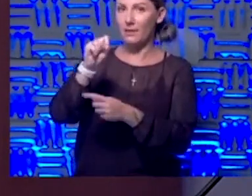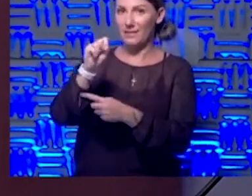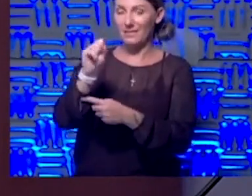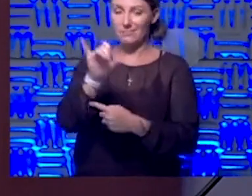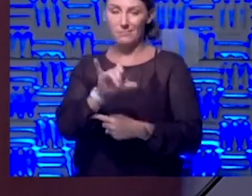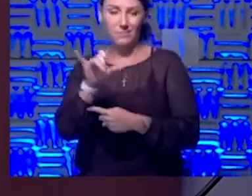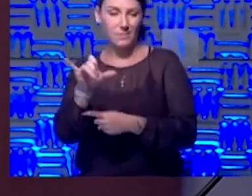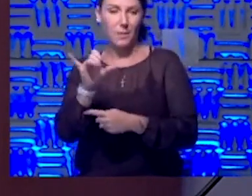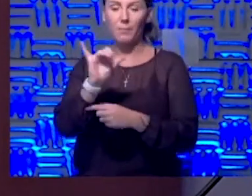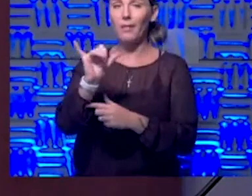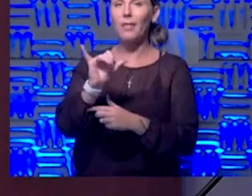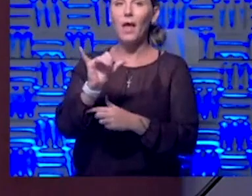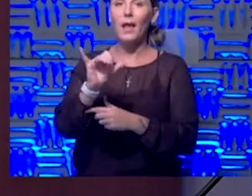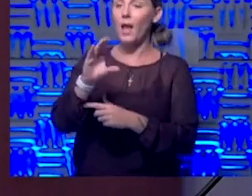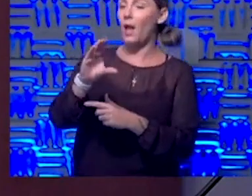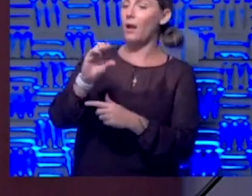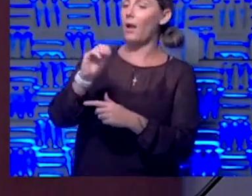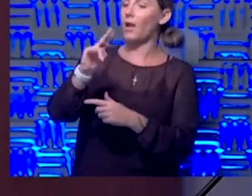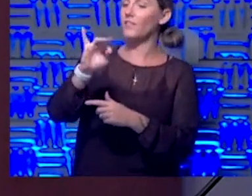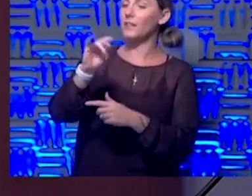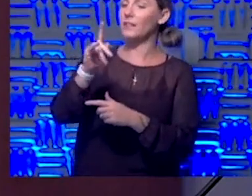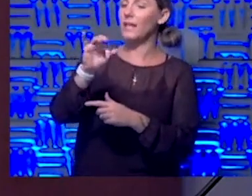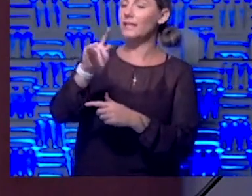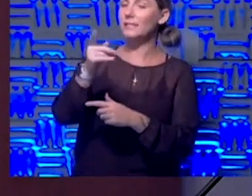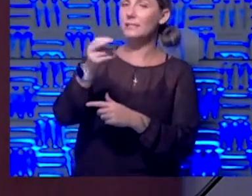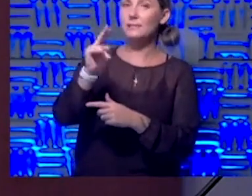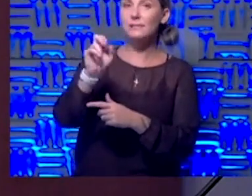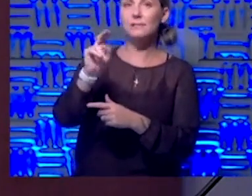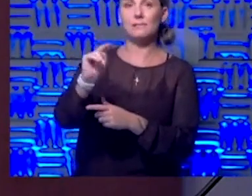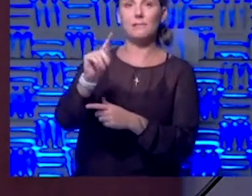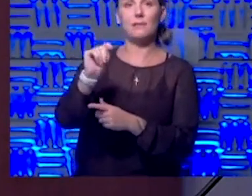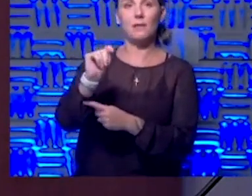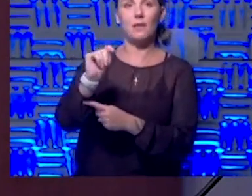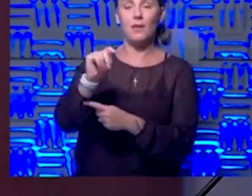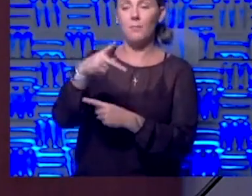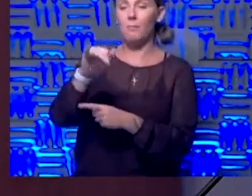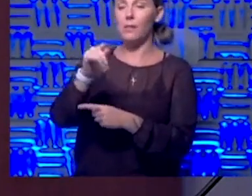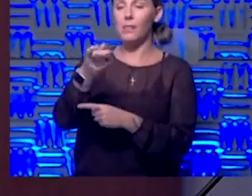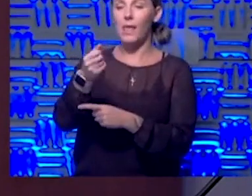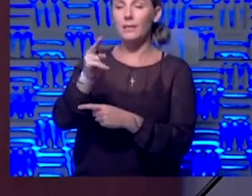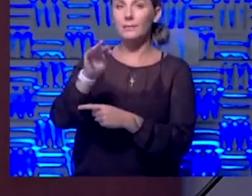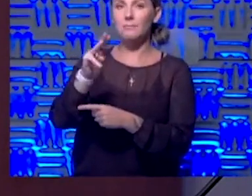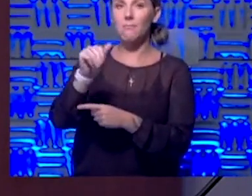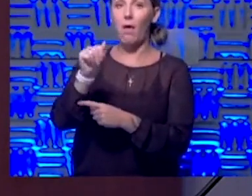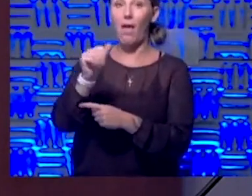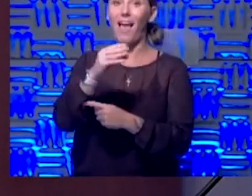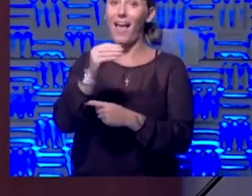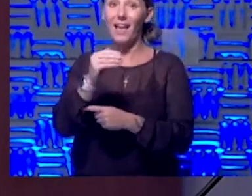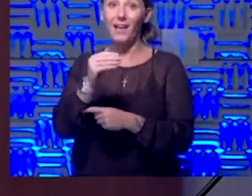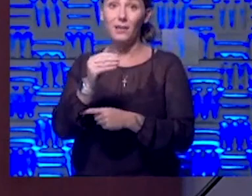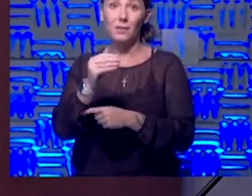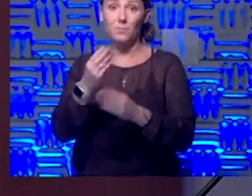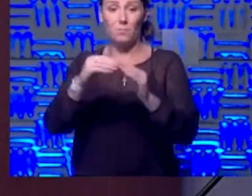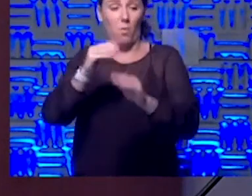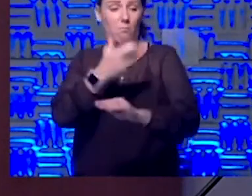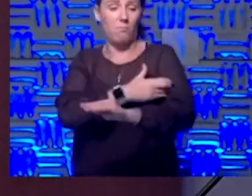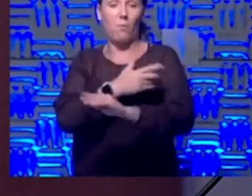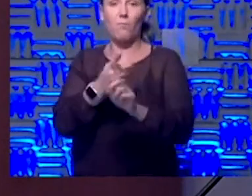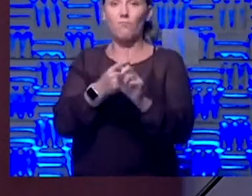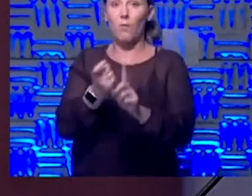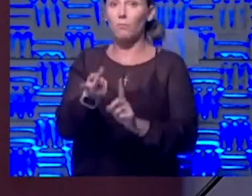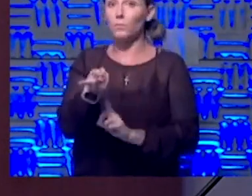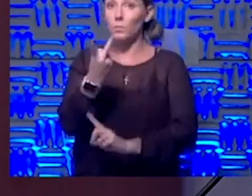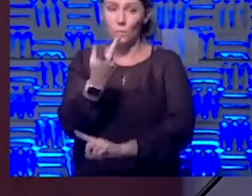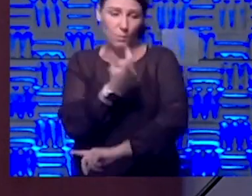convalescent plasma. And it was boosted by a second injection. So, that information